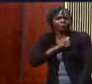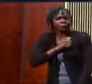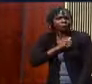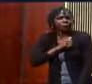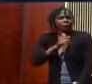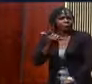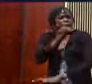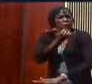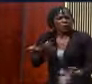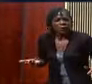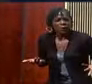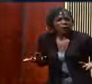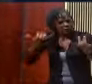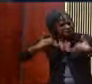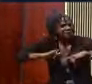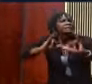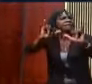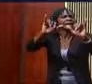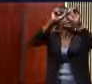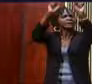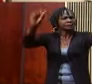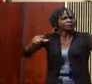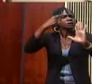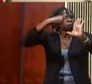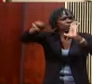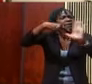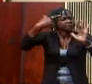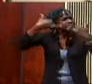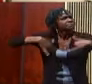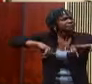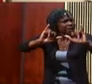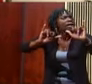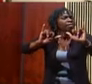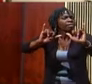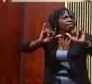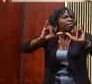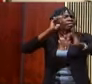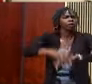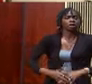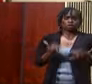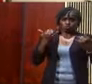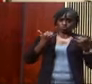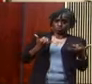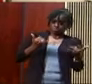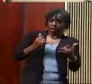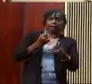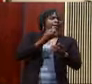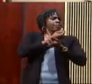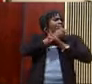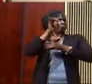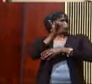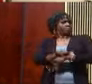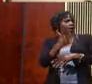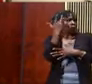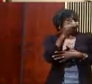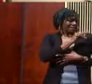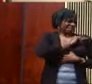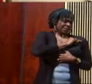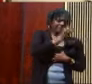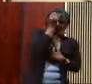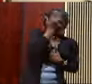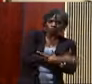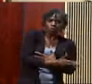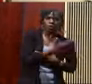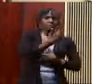of unjust structures and systems. Well, my sisters and brothers, I'm loving that because Nehemiah